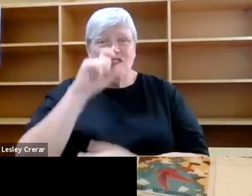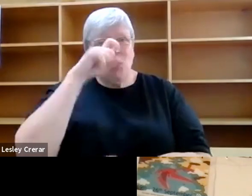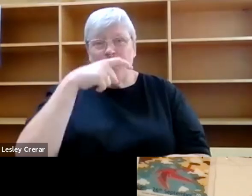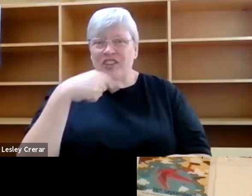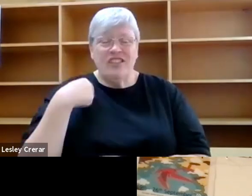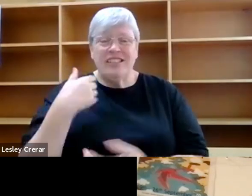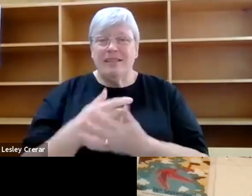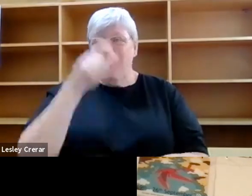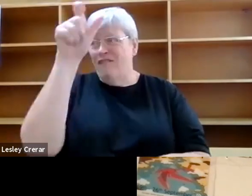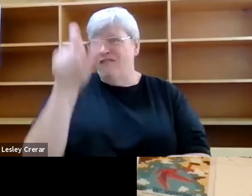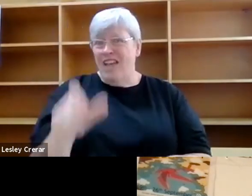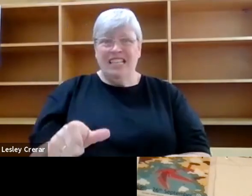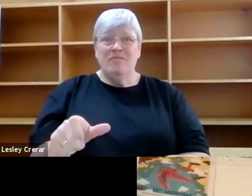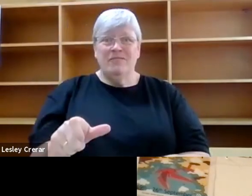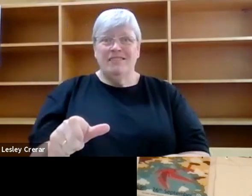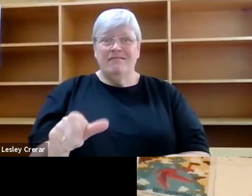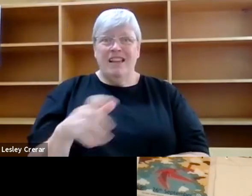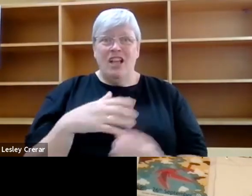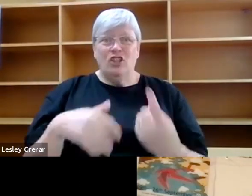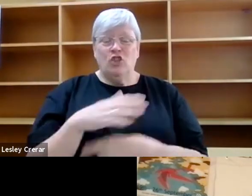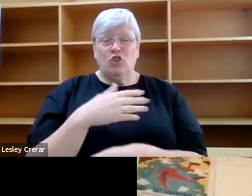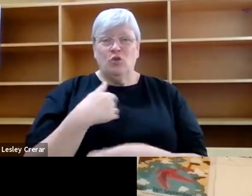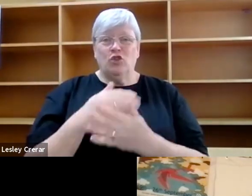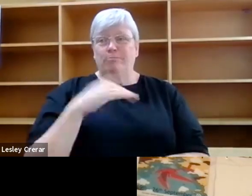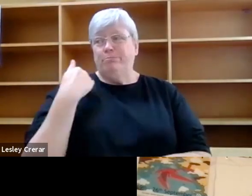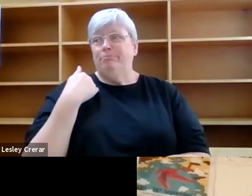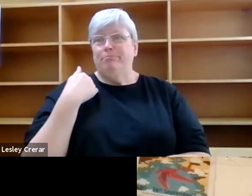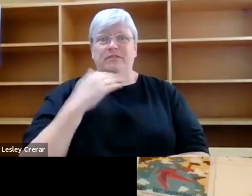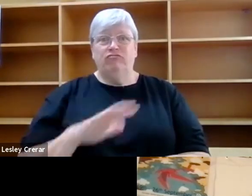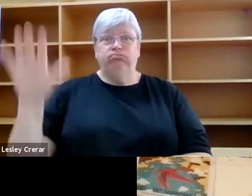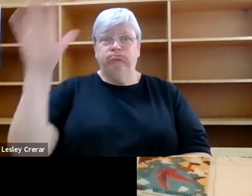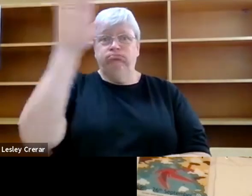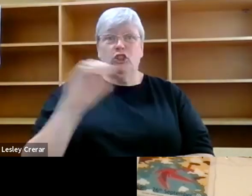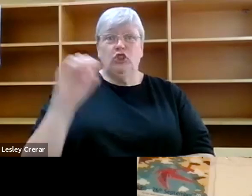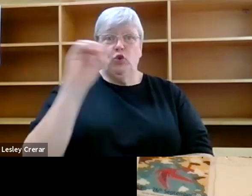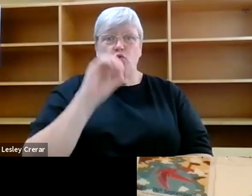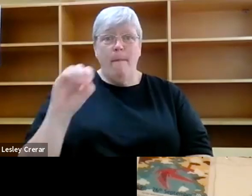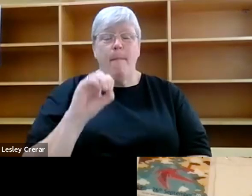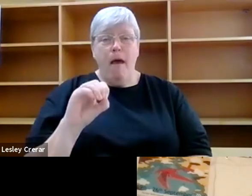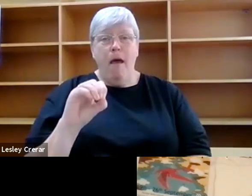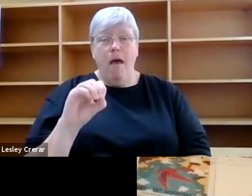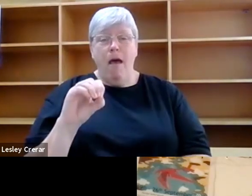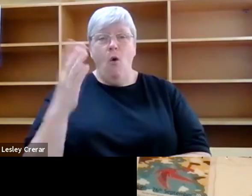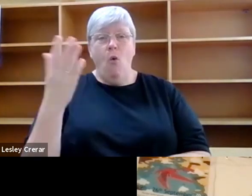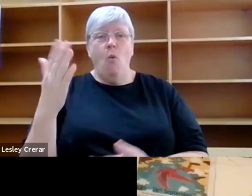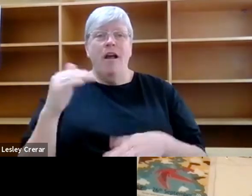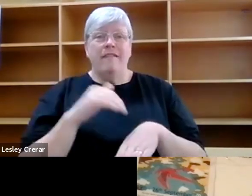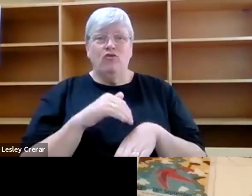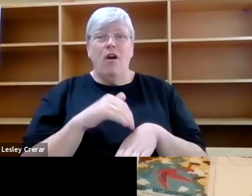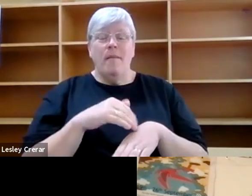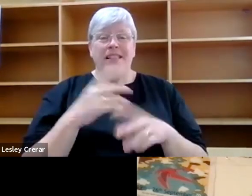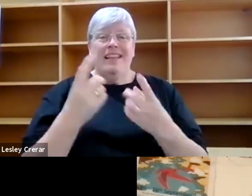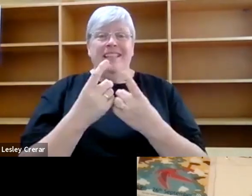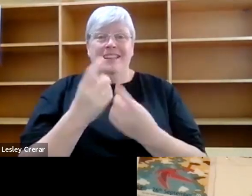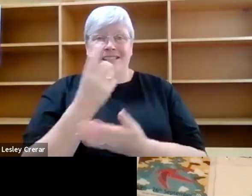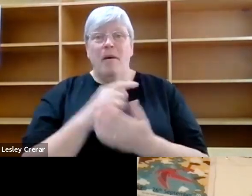victims of a sort of social genocide that stretched across Europe. And one of the troubling elements of contemporary